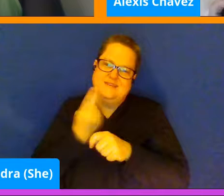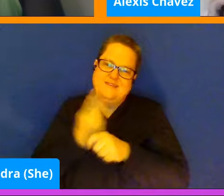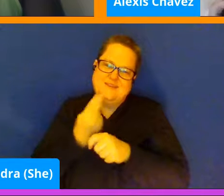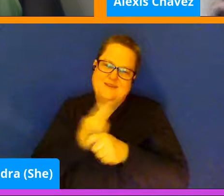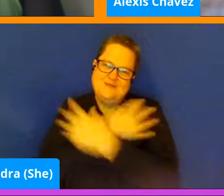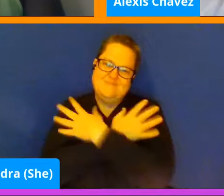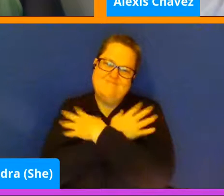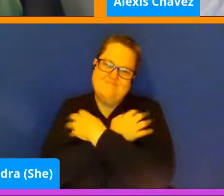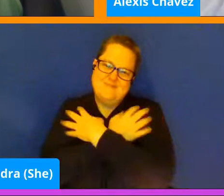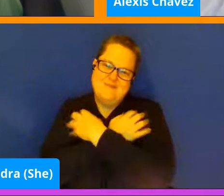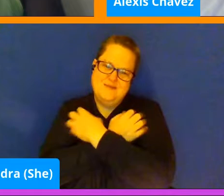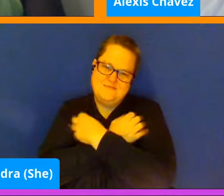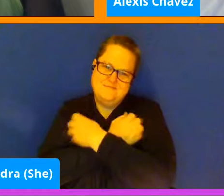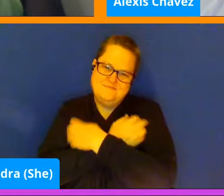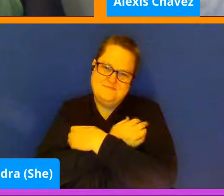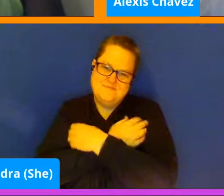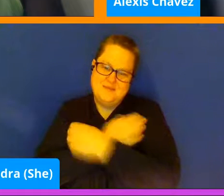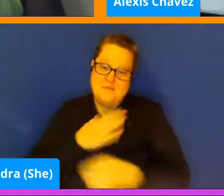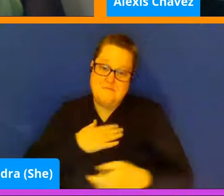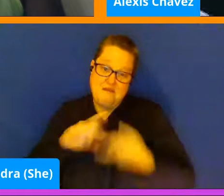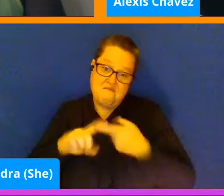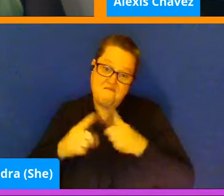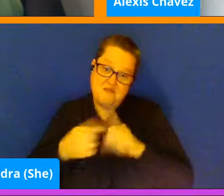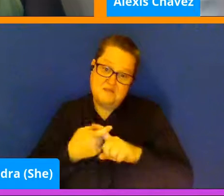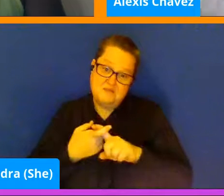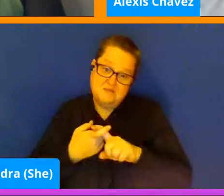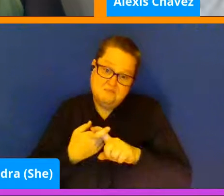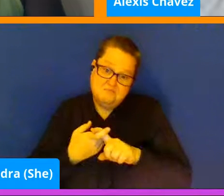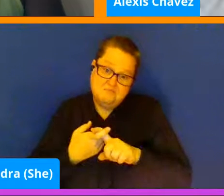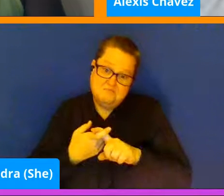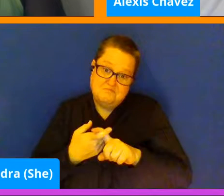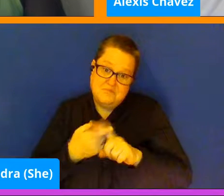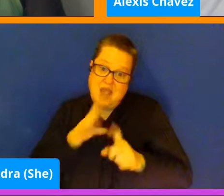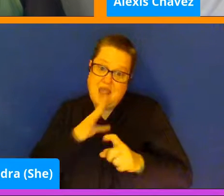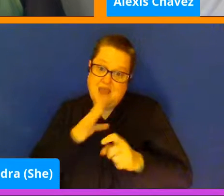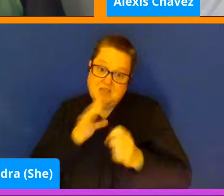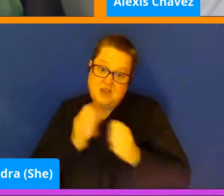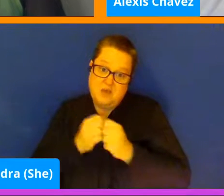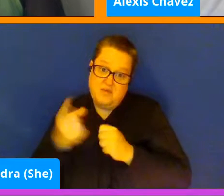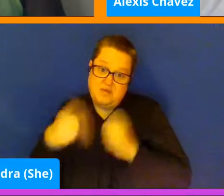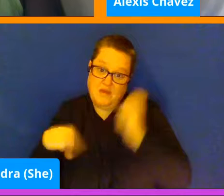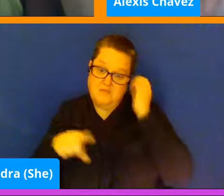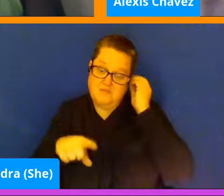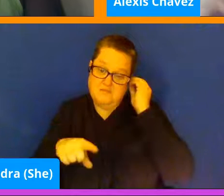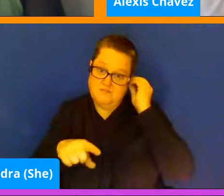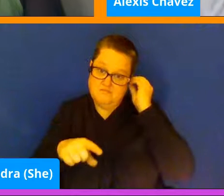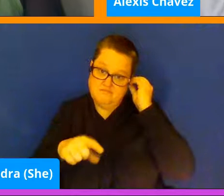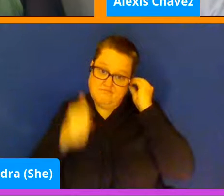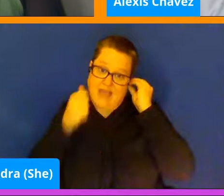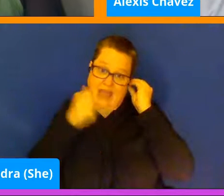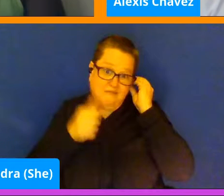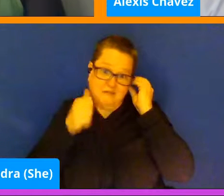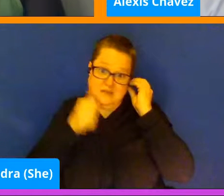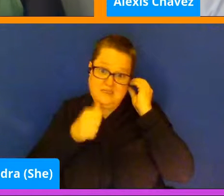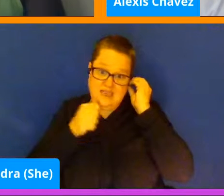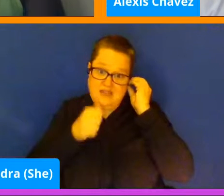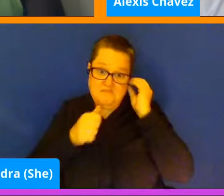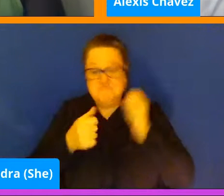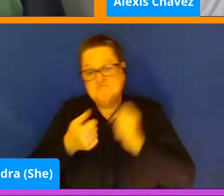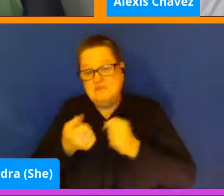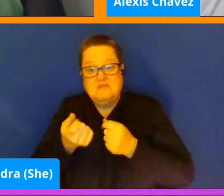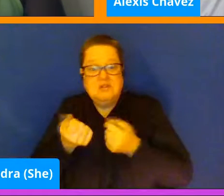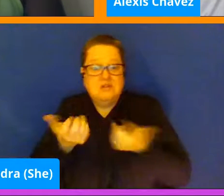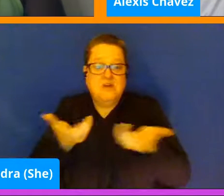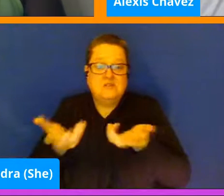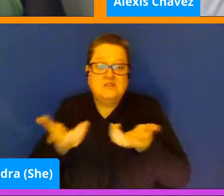I have my little friends that I like. I talk to them, talk to them every day, have a little conversation with them.